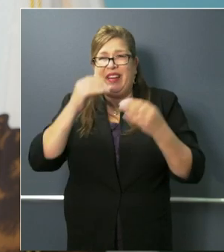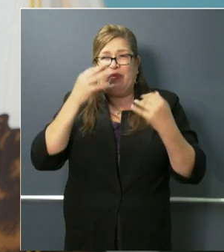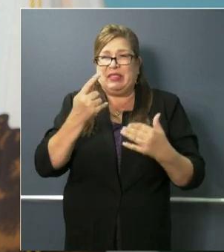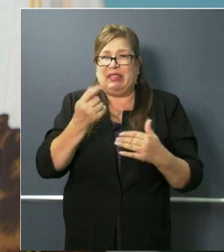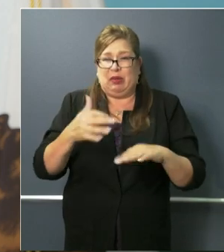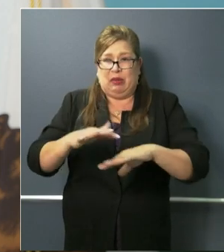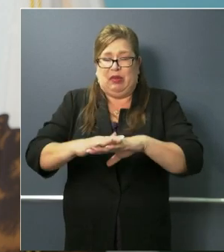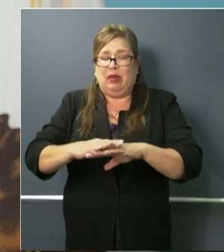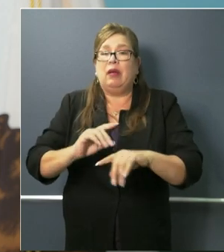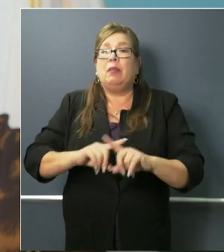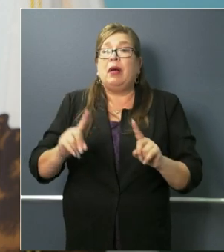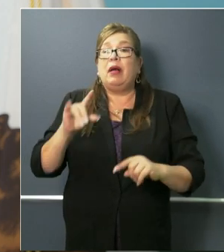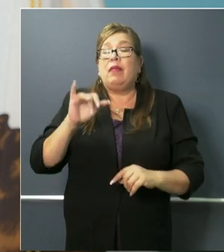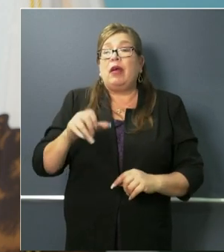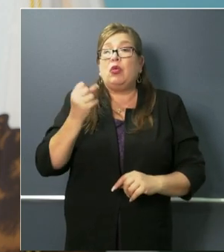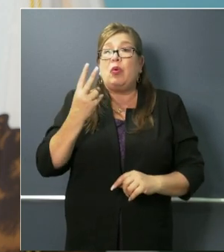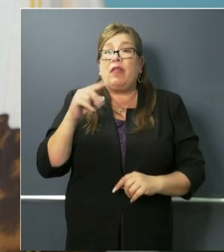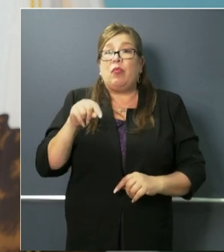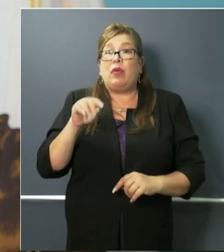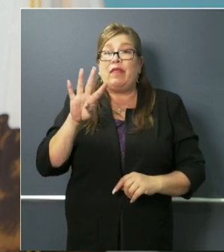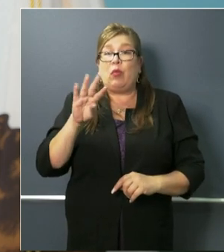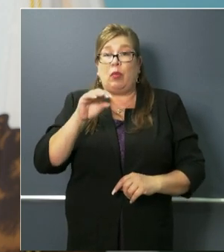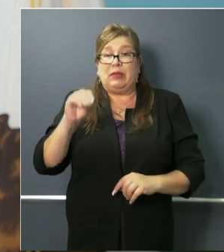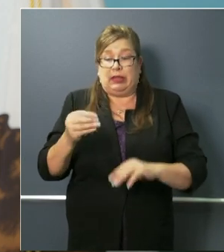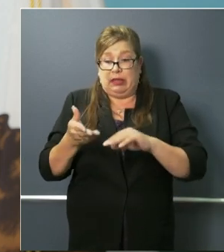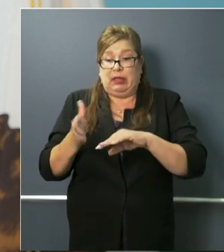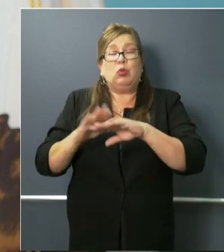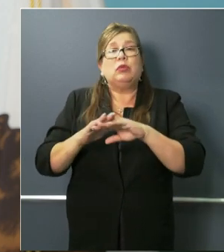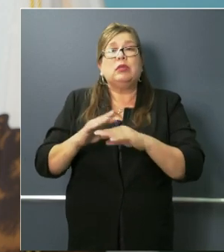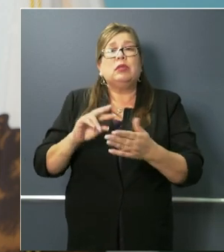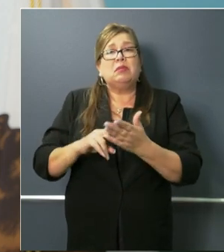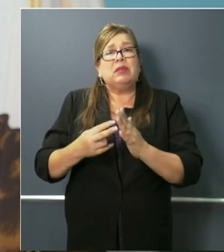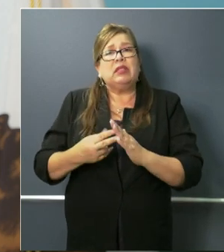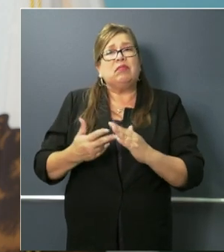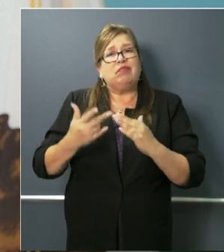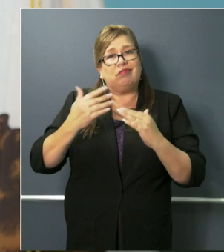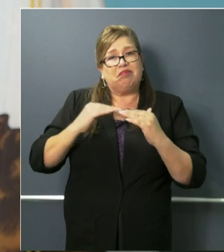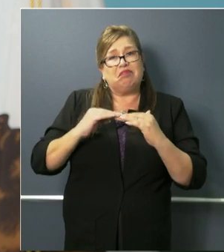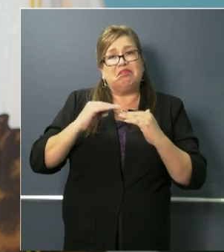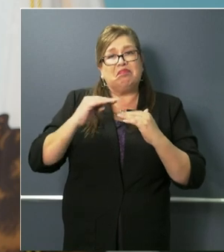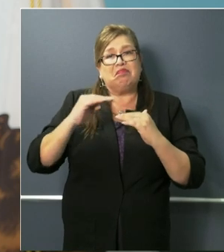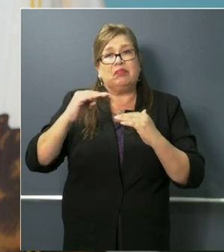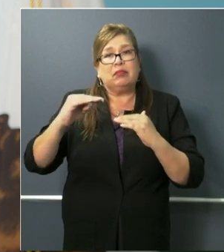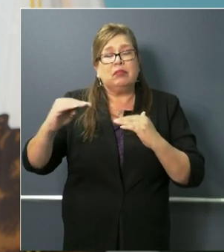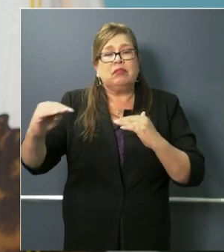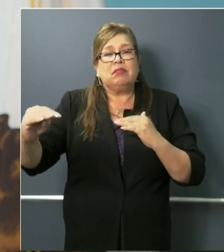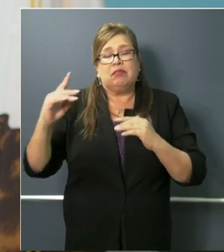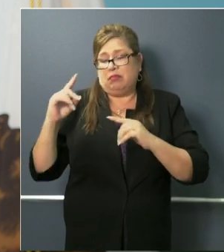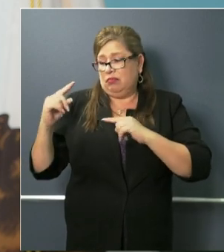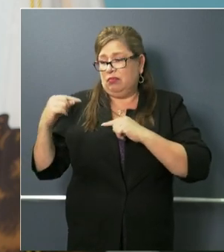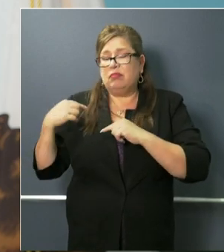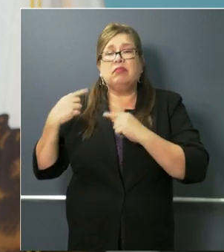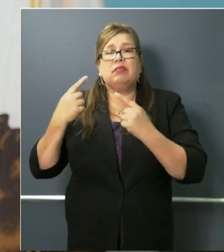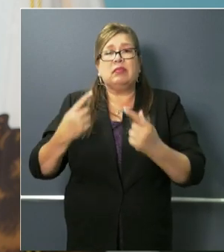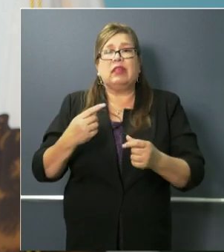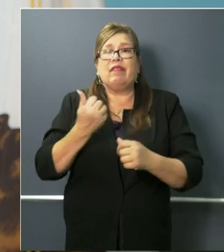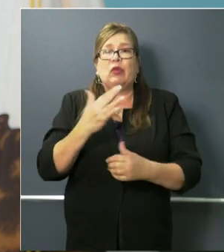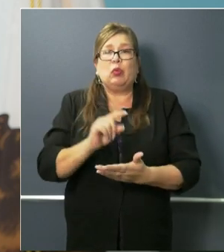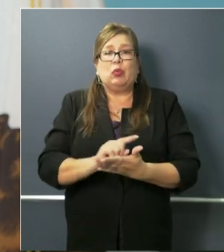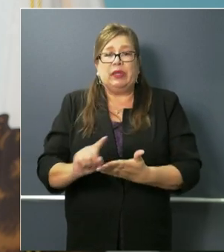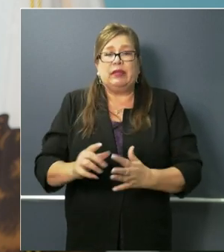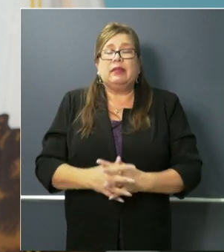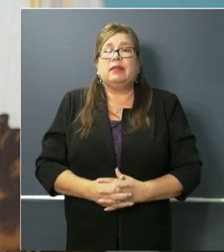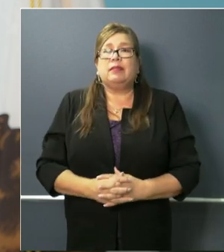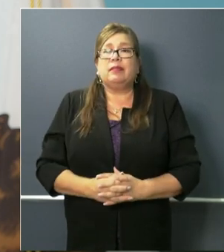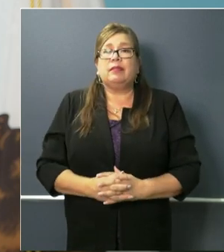But that 12.4% I think gives you a sense it's pretty consistent where it's been plus or minus over the last few weeks.